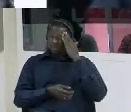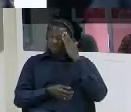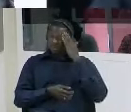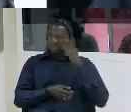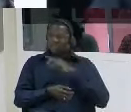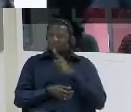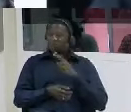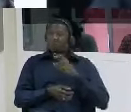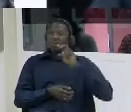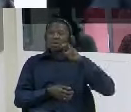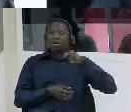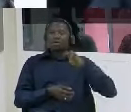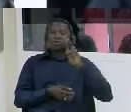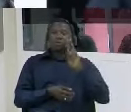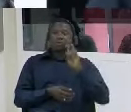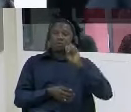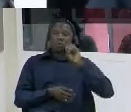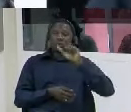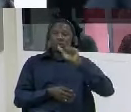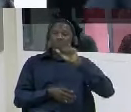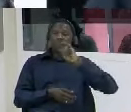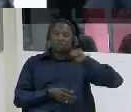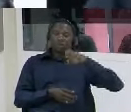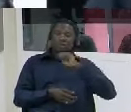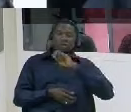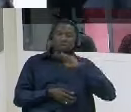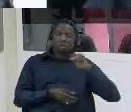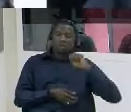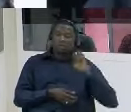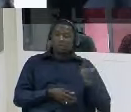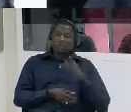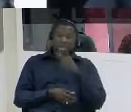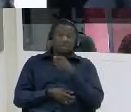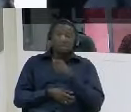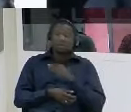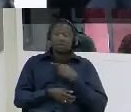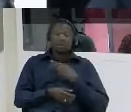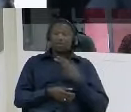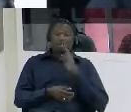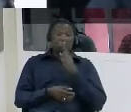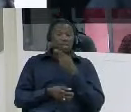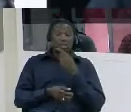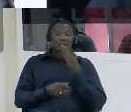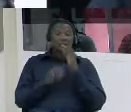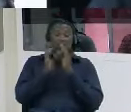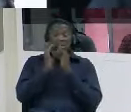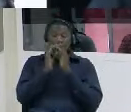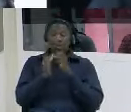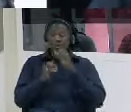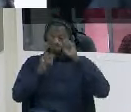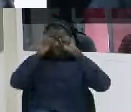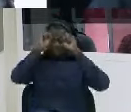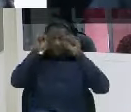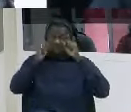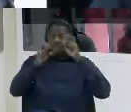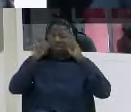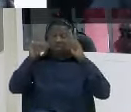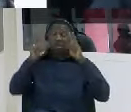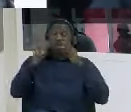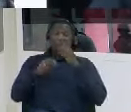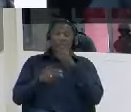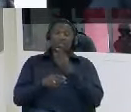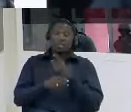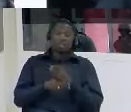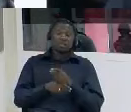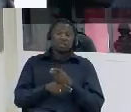you'll see for the bird and other people uh sympathizing of these normal plots this is how we adjame